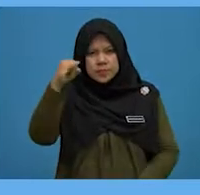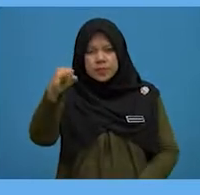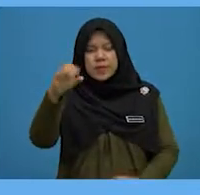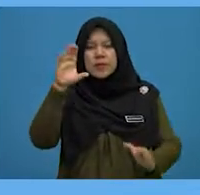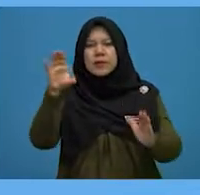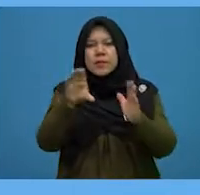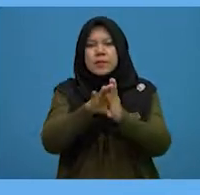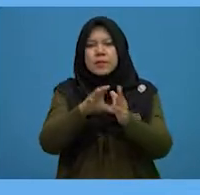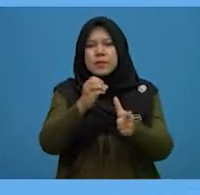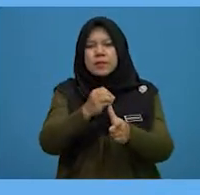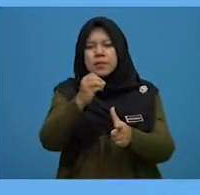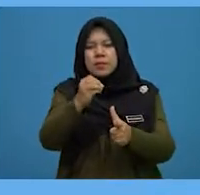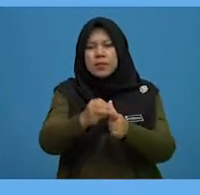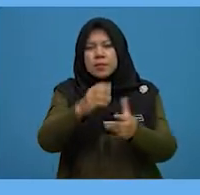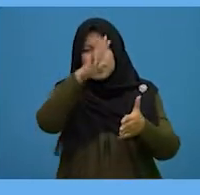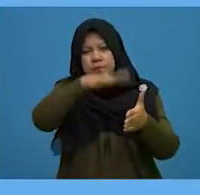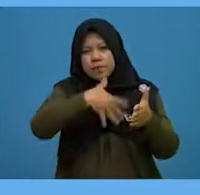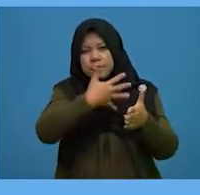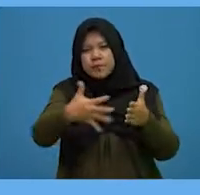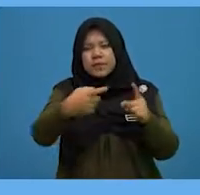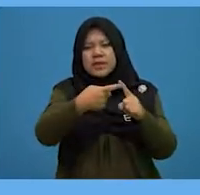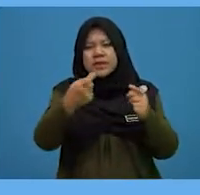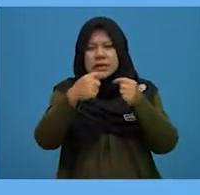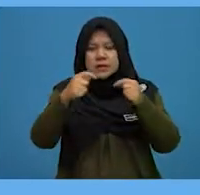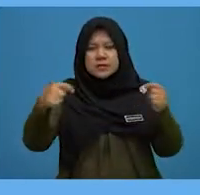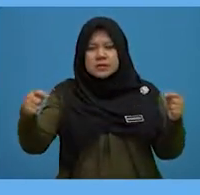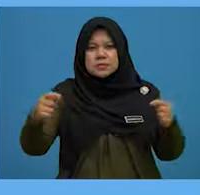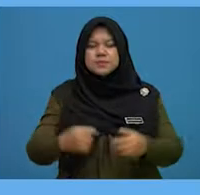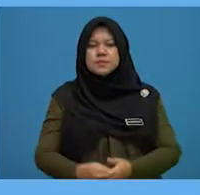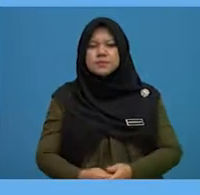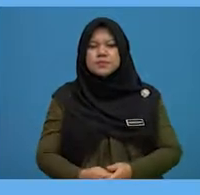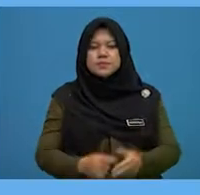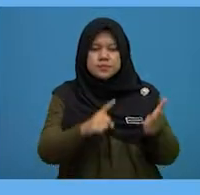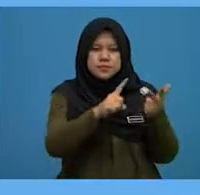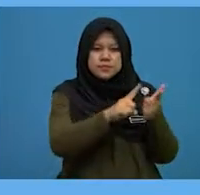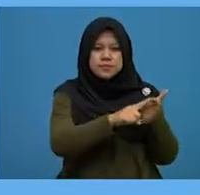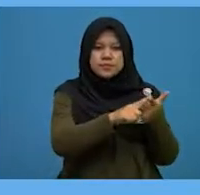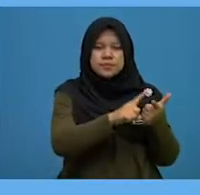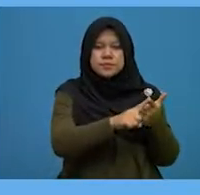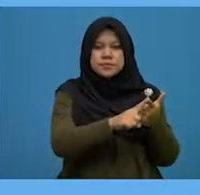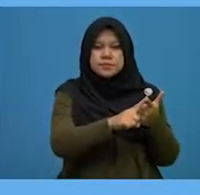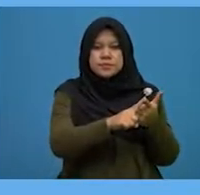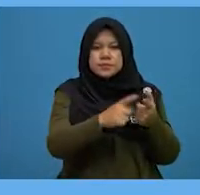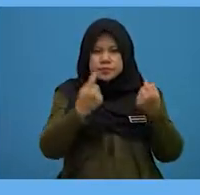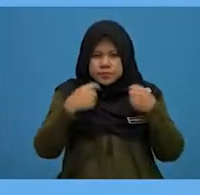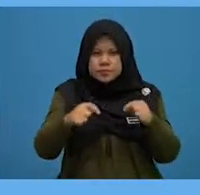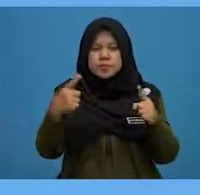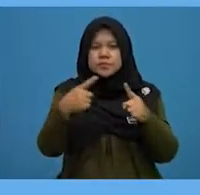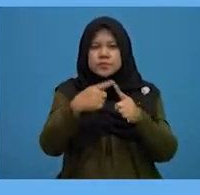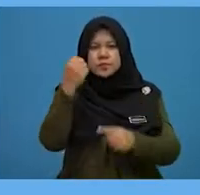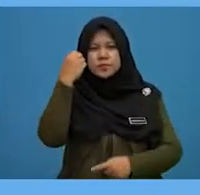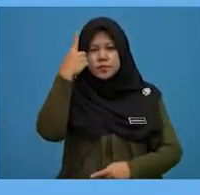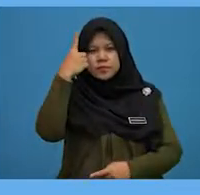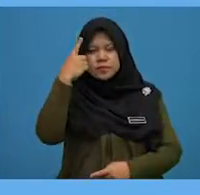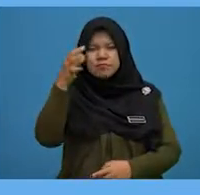pictures or diagrams from the text. Tip 2. Try to understand